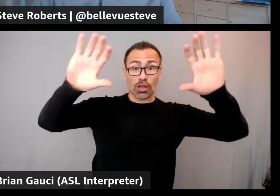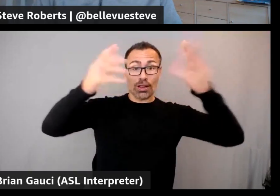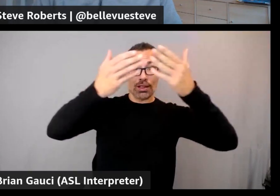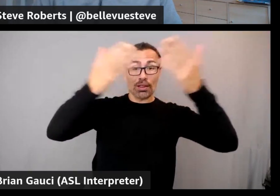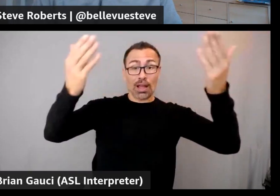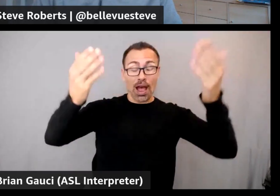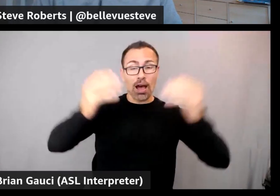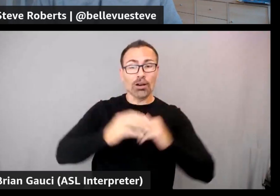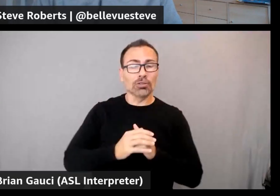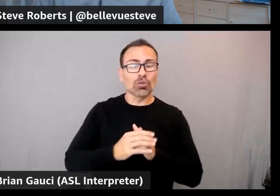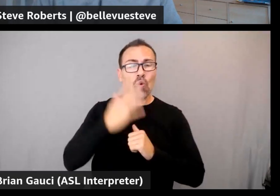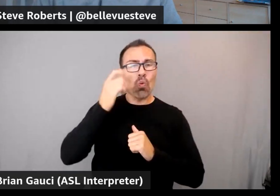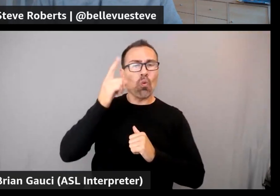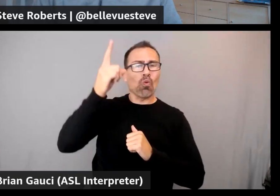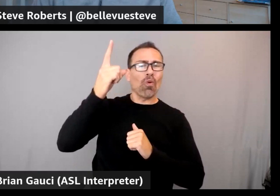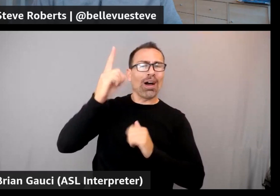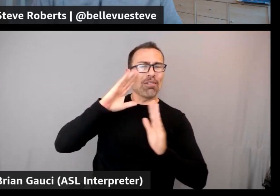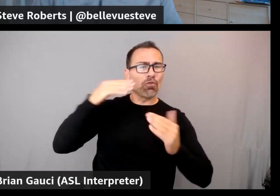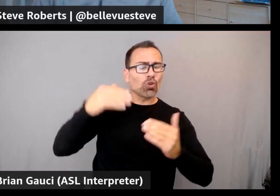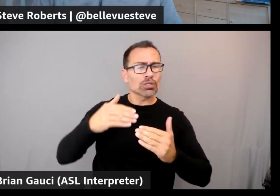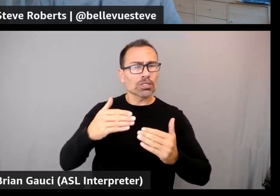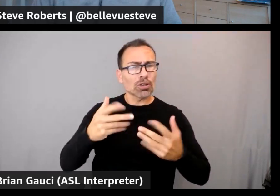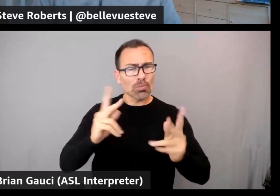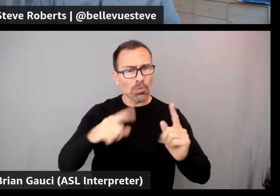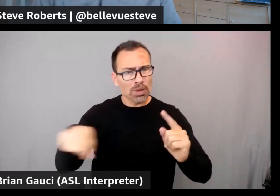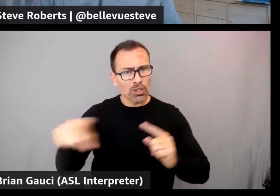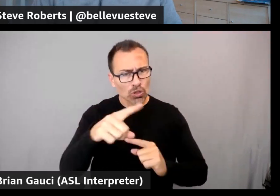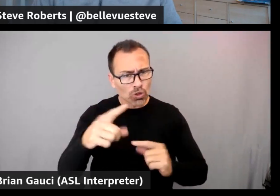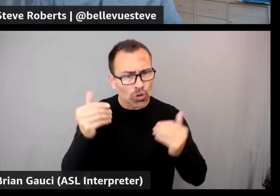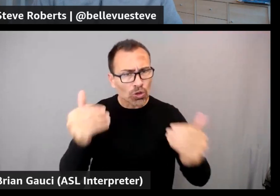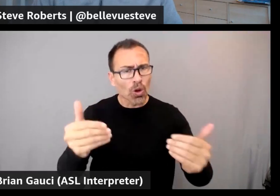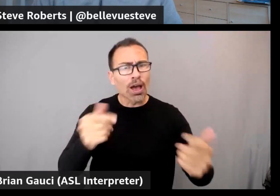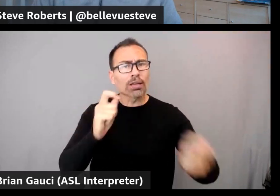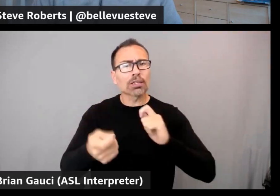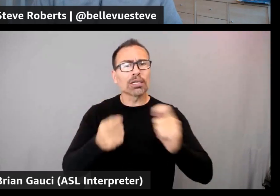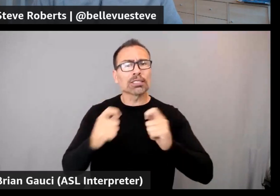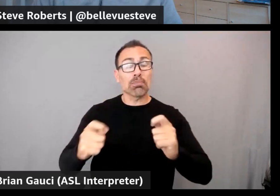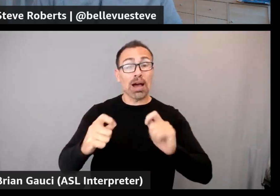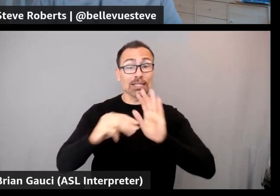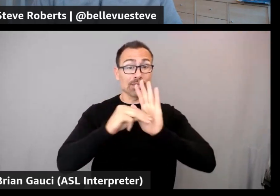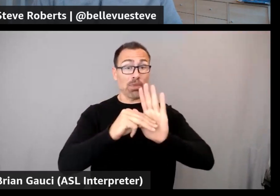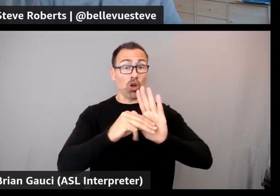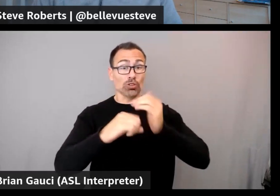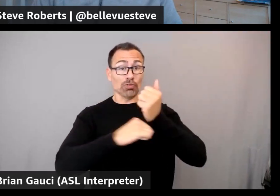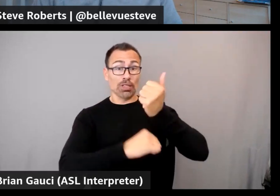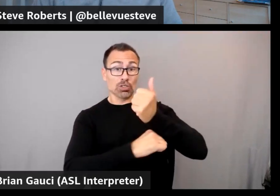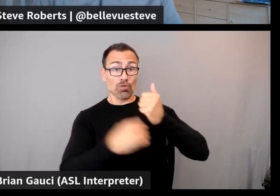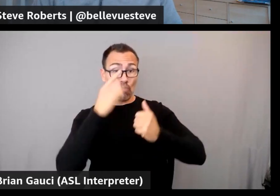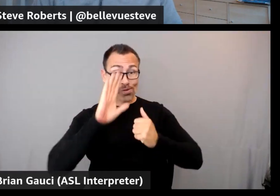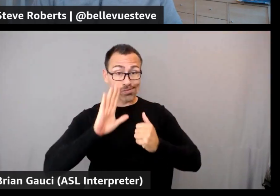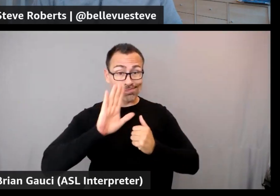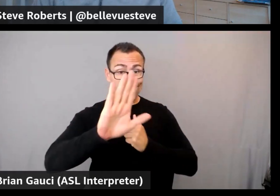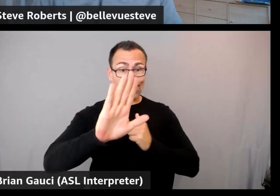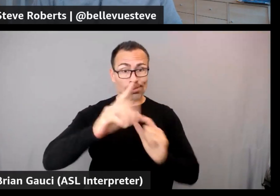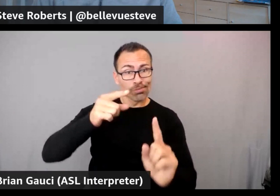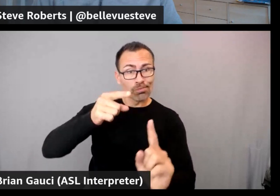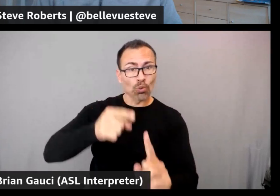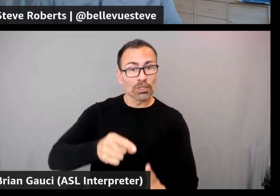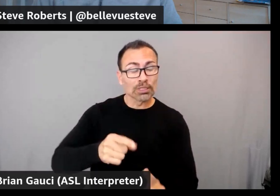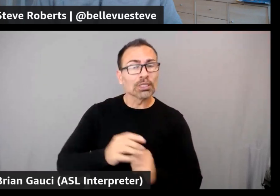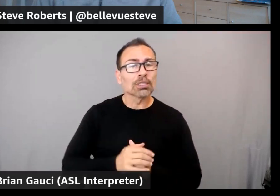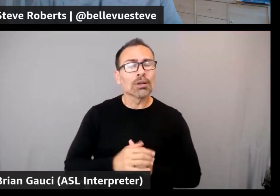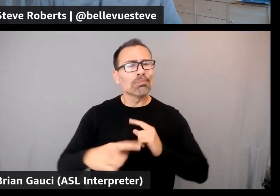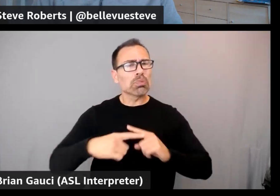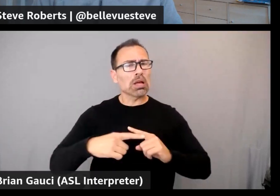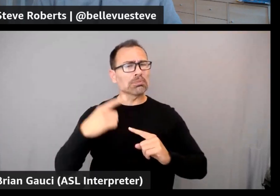allowing you to securely customize these foundation models for your own purposes. And think about how you're going to set yourself up for